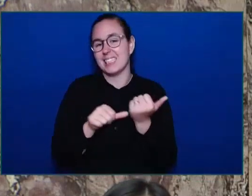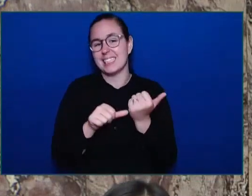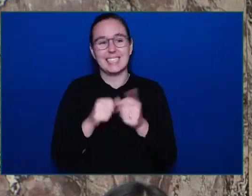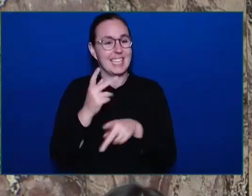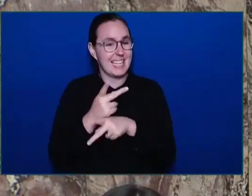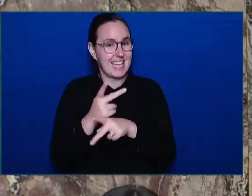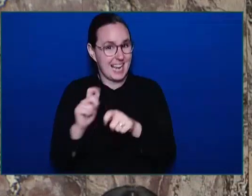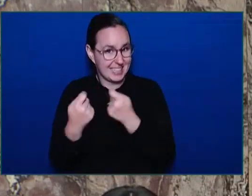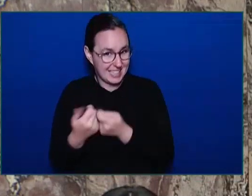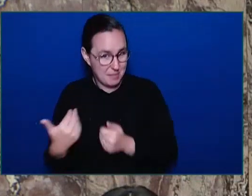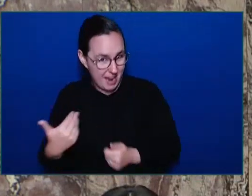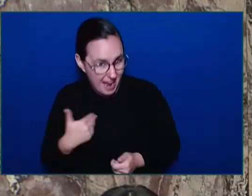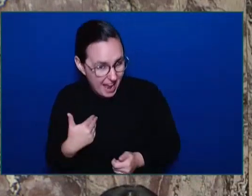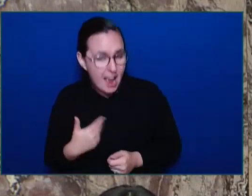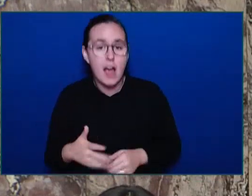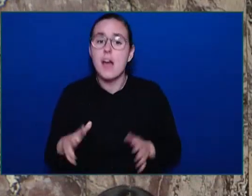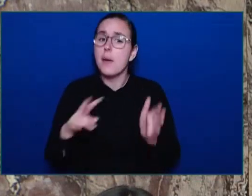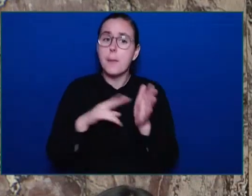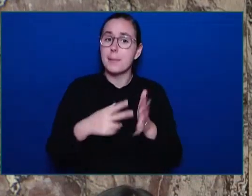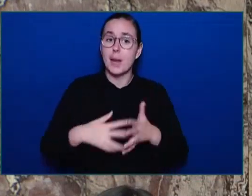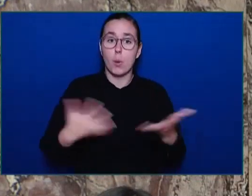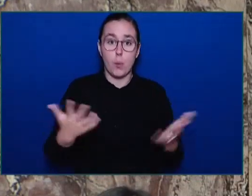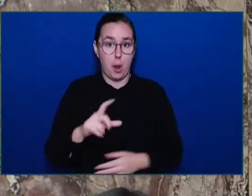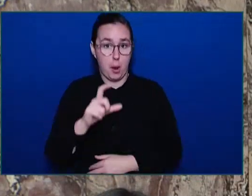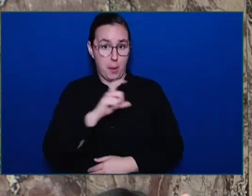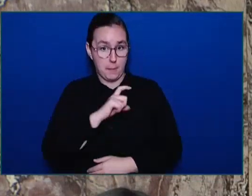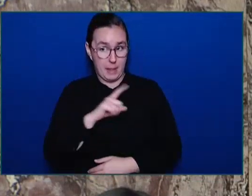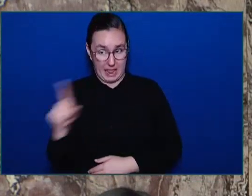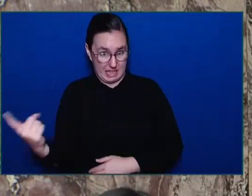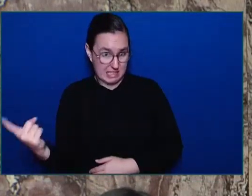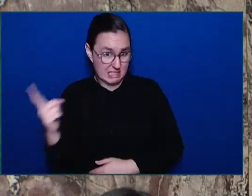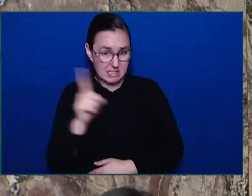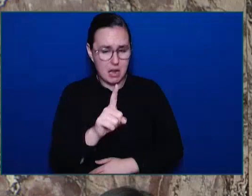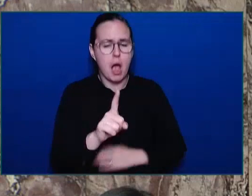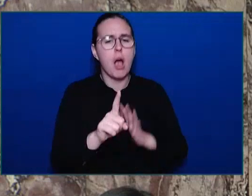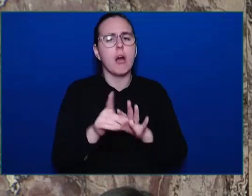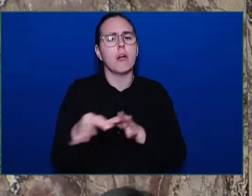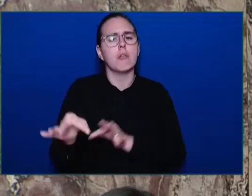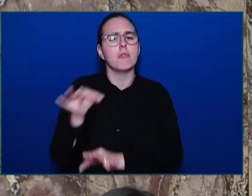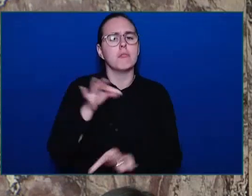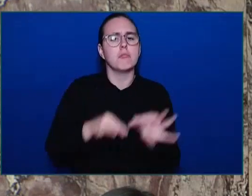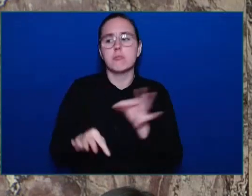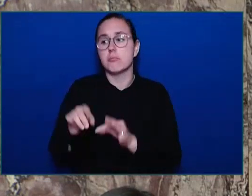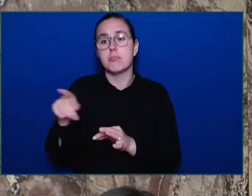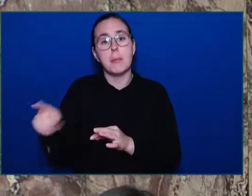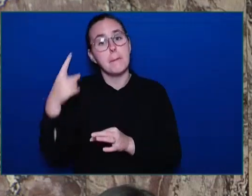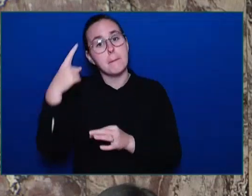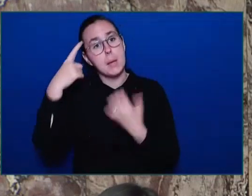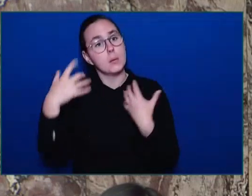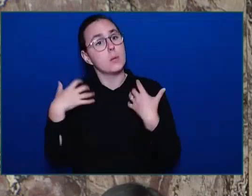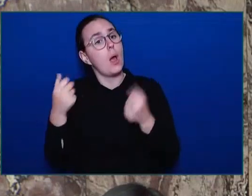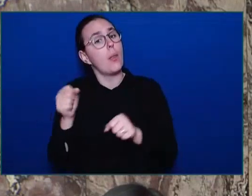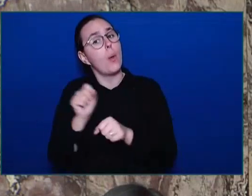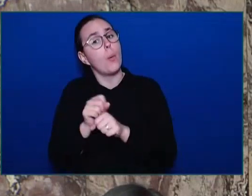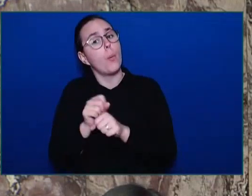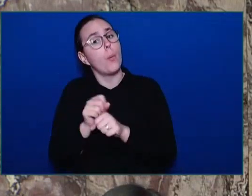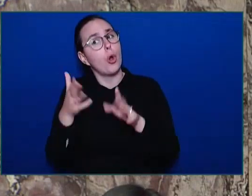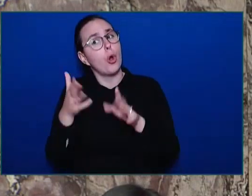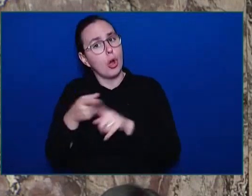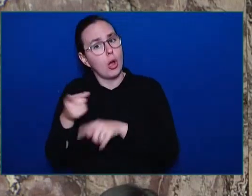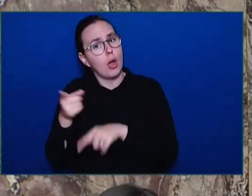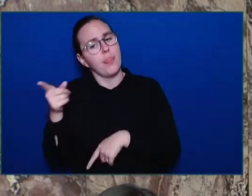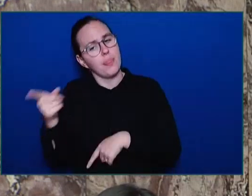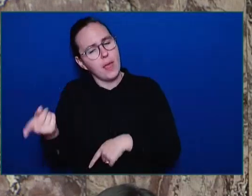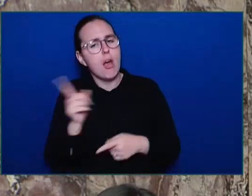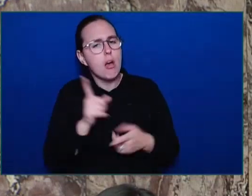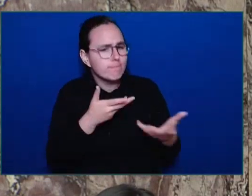whereby a mental health worker may be the more appropriate response. Freeing up police to be able to do